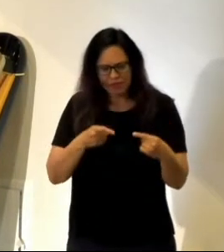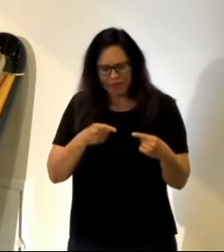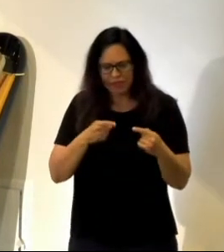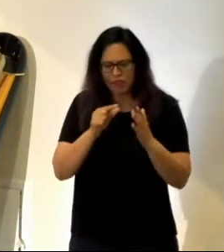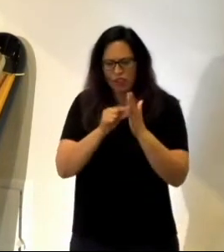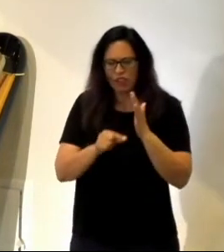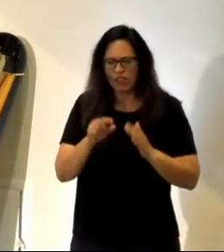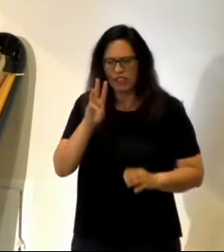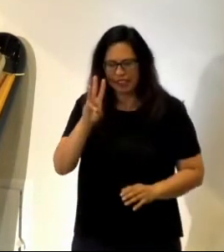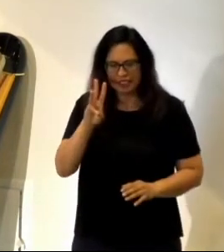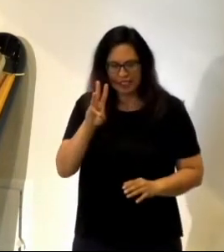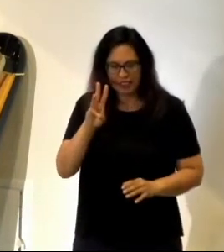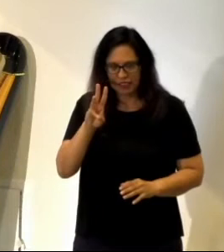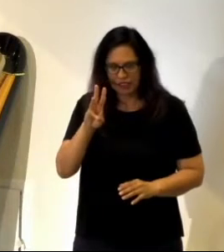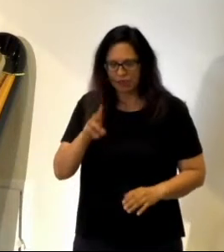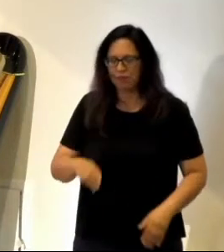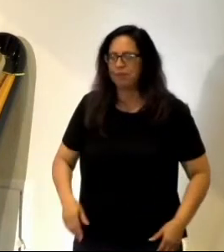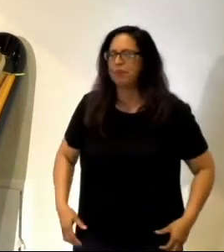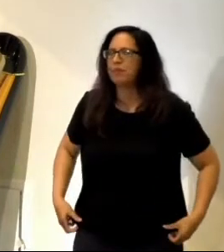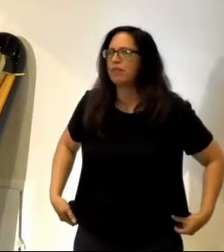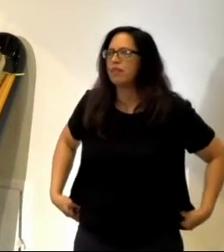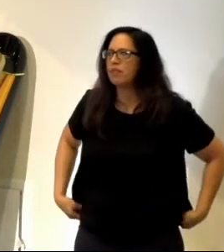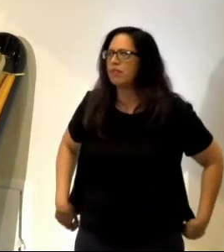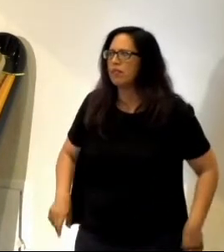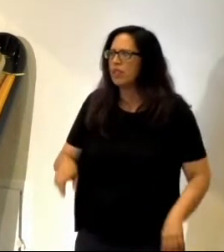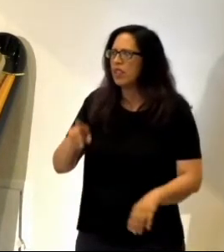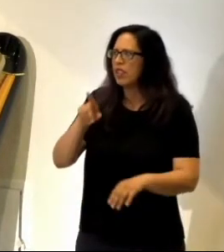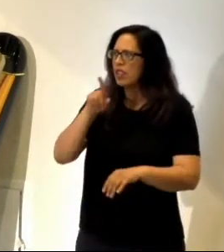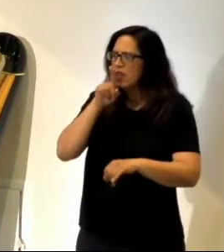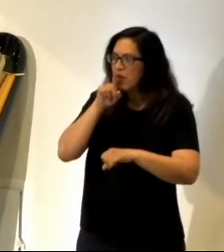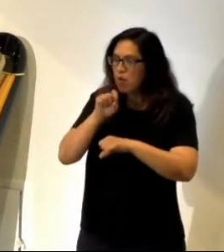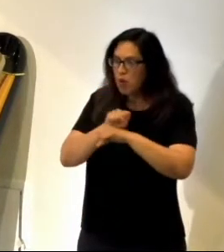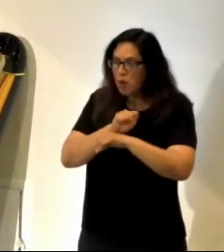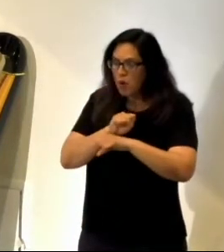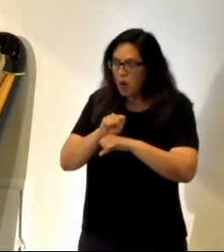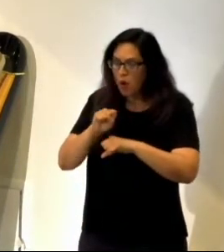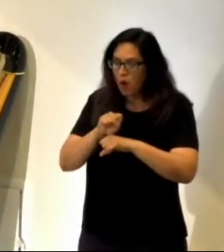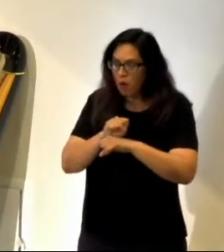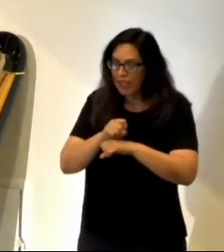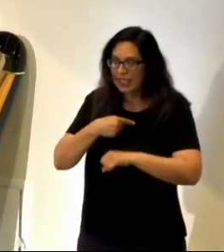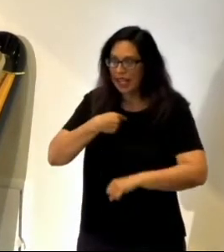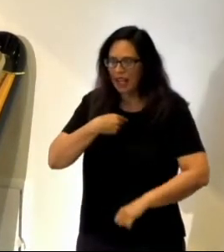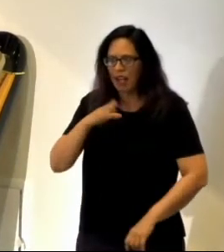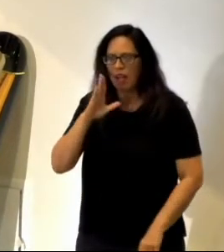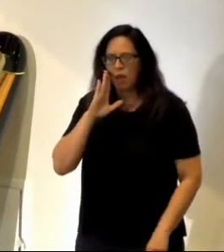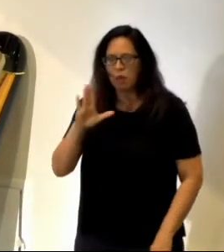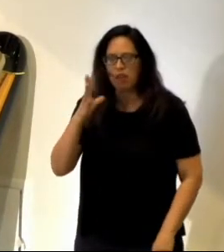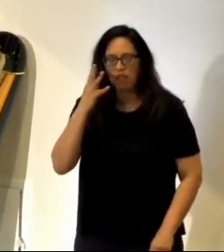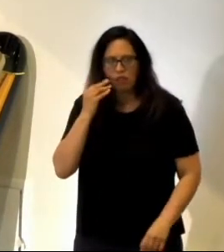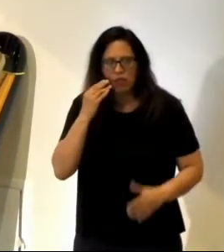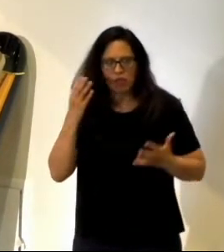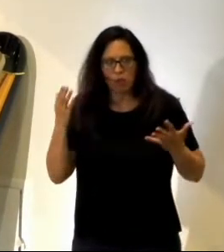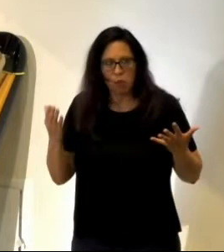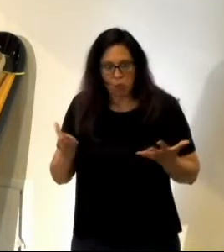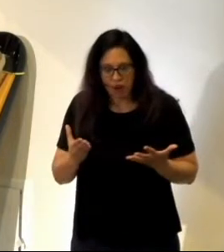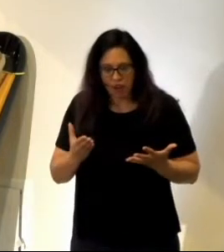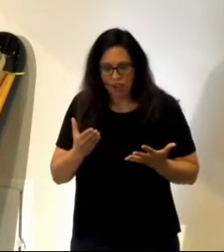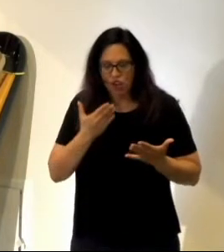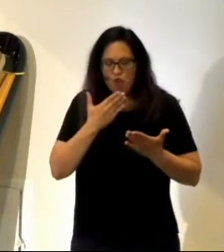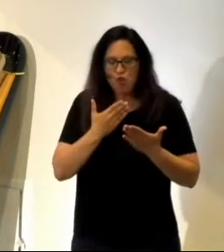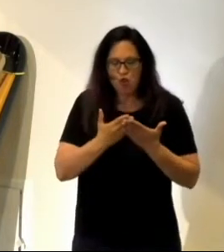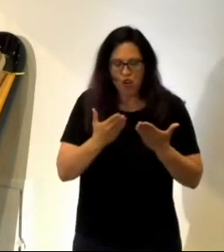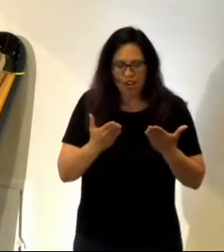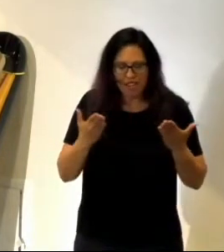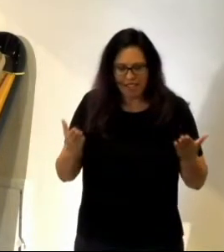verse 6. Listen to what it says. Surely goodness and mercy shall follow me all the days of my